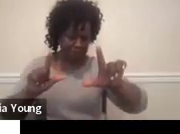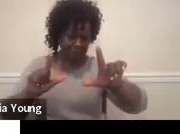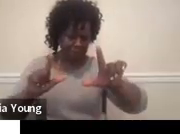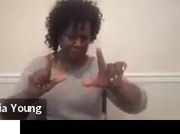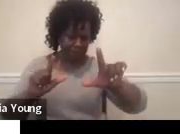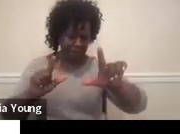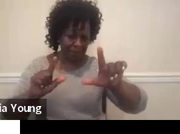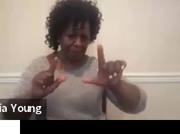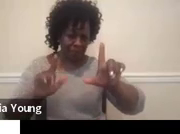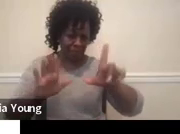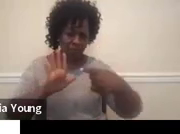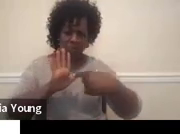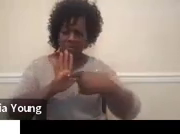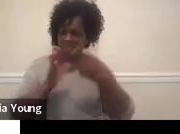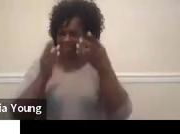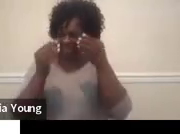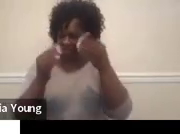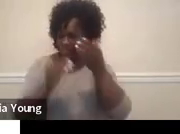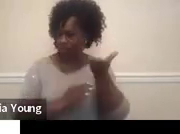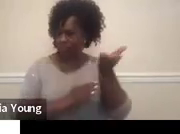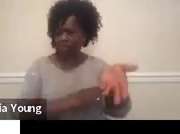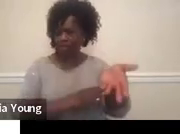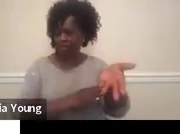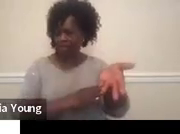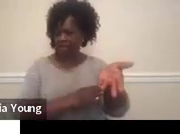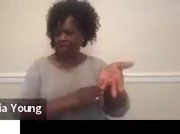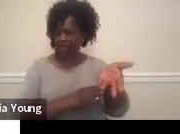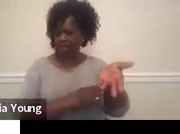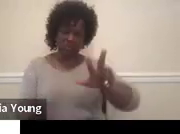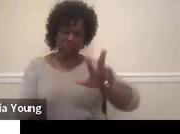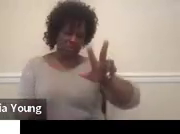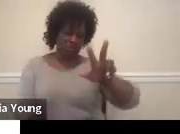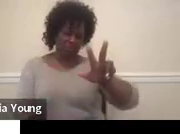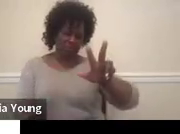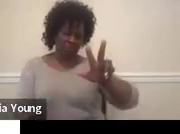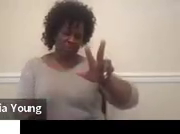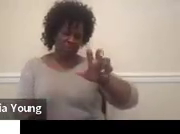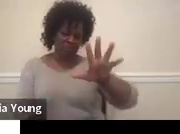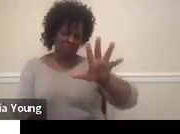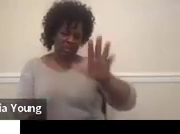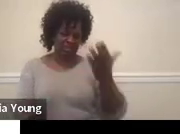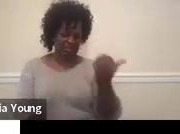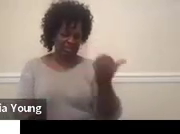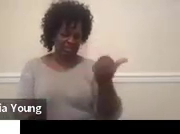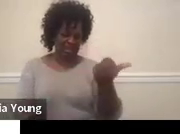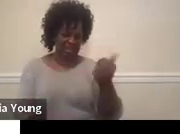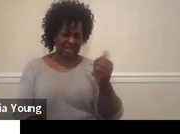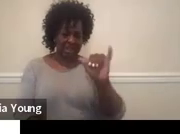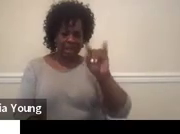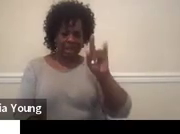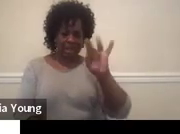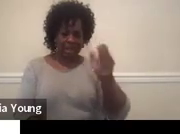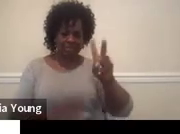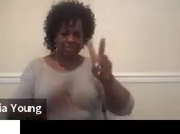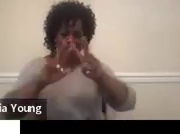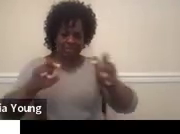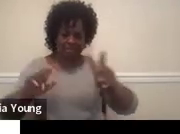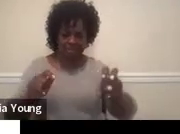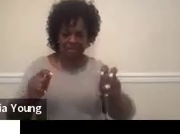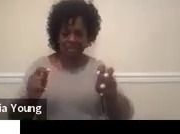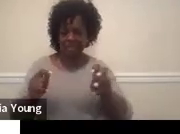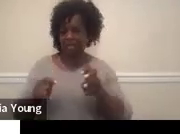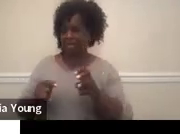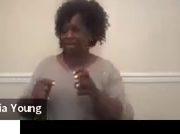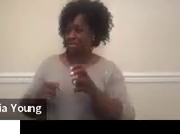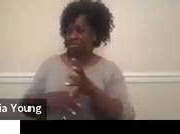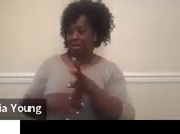give you what the information is. So this is a 315 item assessment completed by a parent or educator